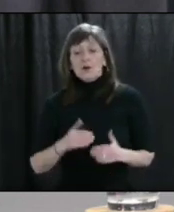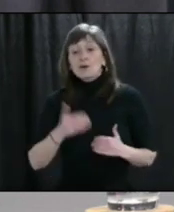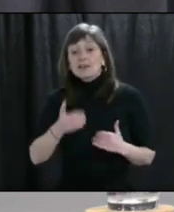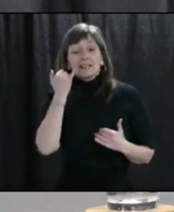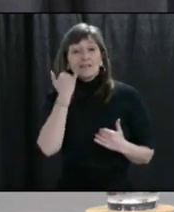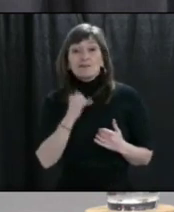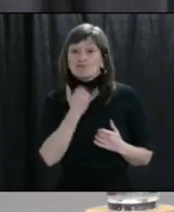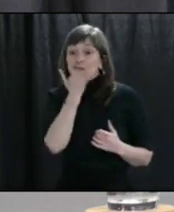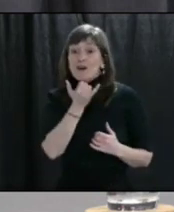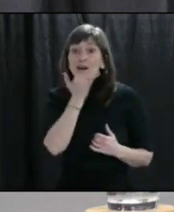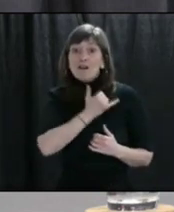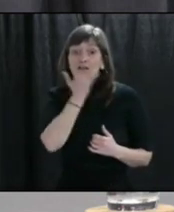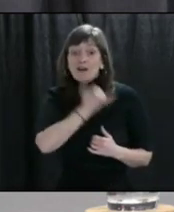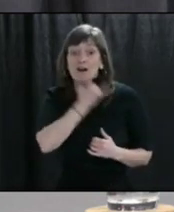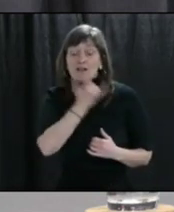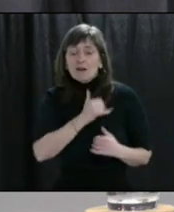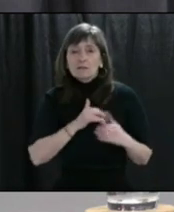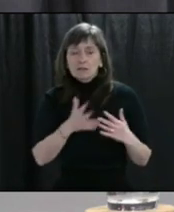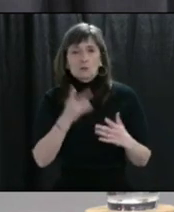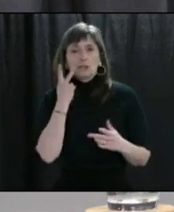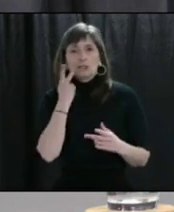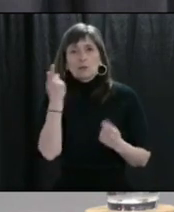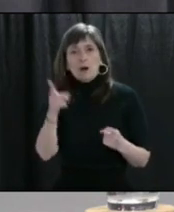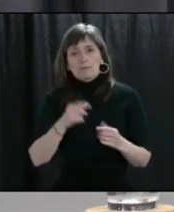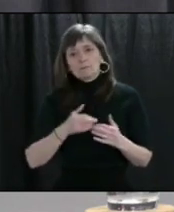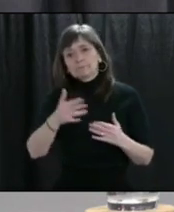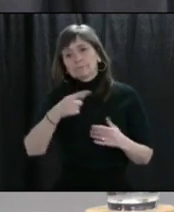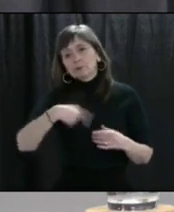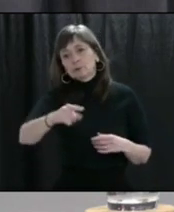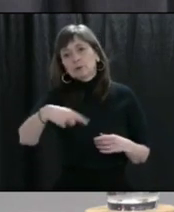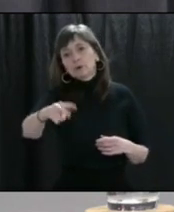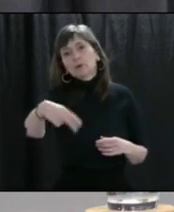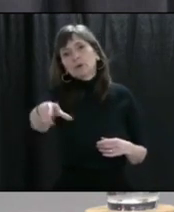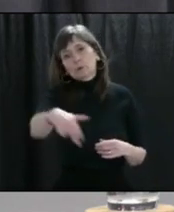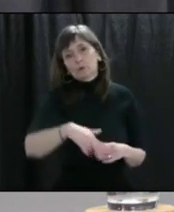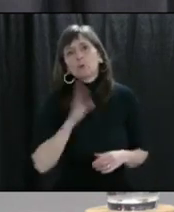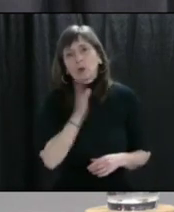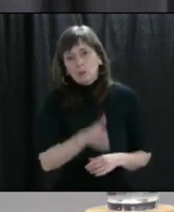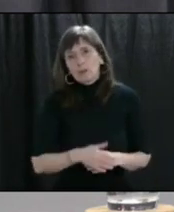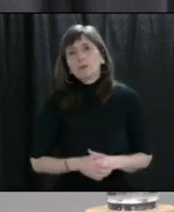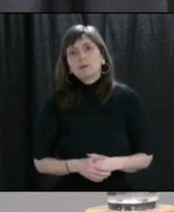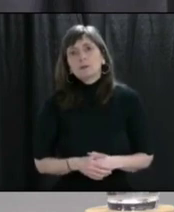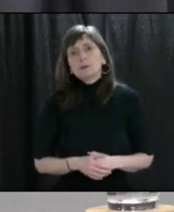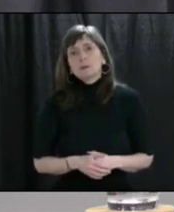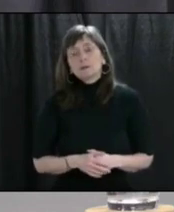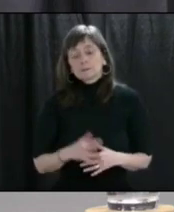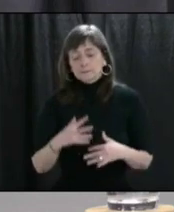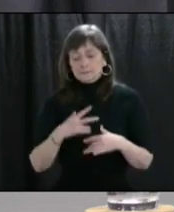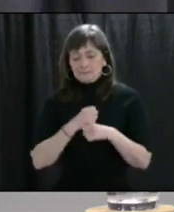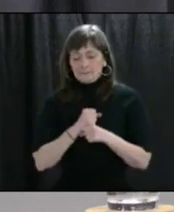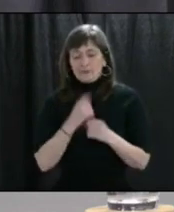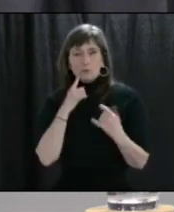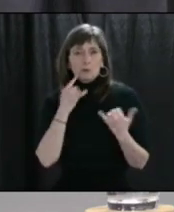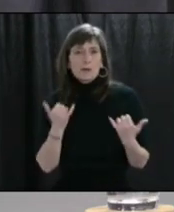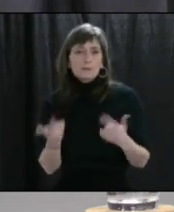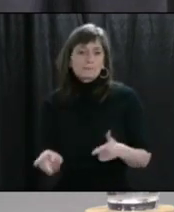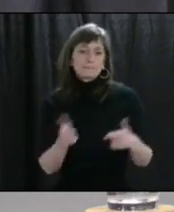months as we try and deal with the fallout. So again, I'll conclude my remarks today and hand it back to the Premier.